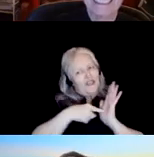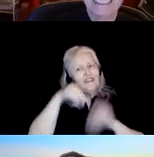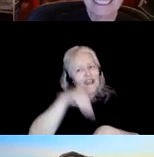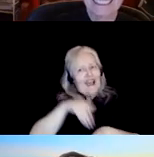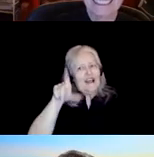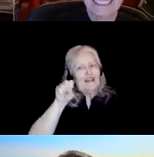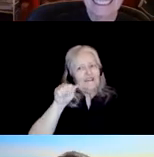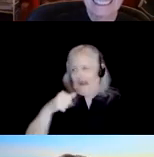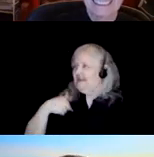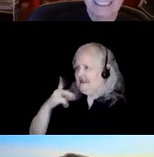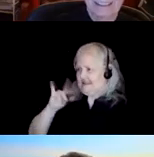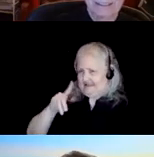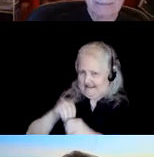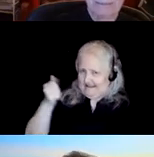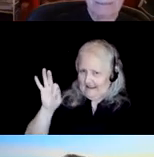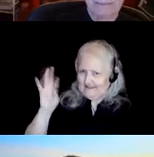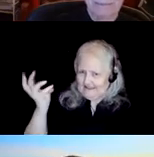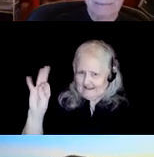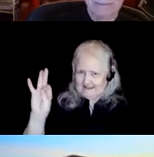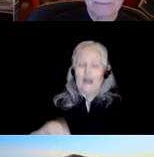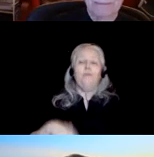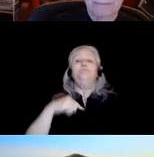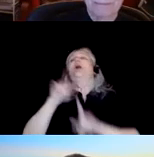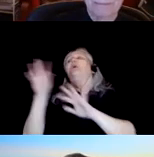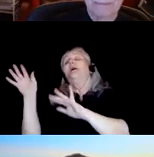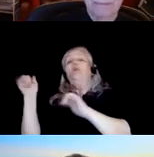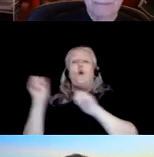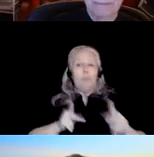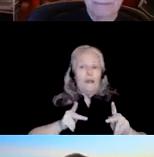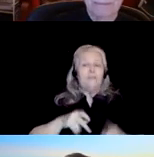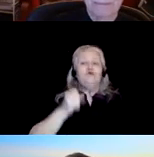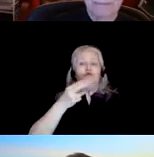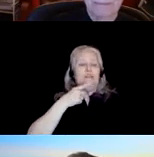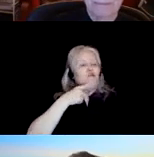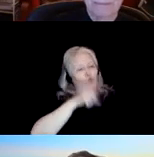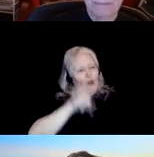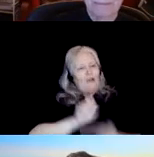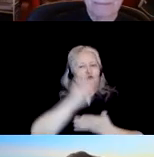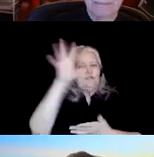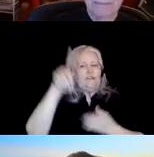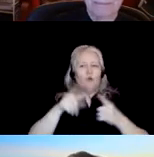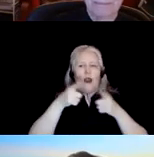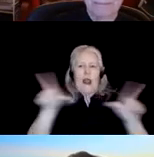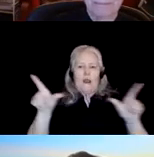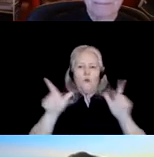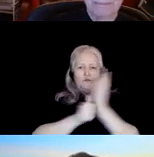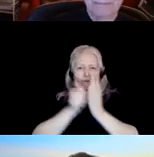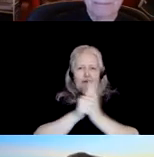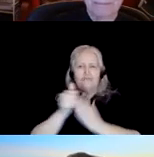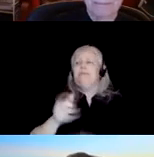did in 1969. When I came back from the meeting, she said, you have to send this to language, which I did.